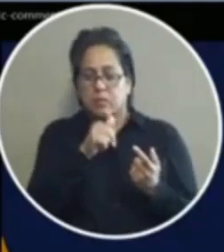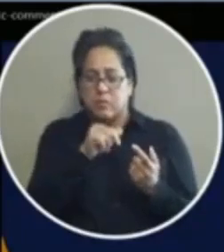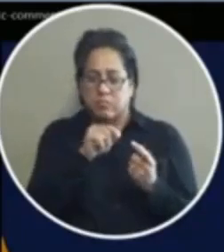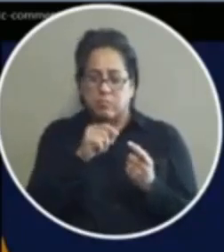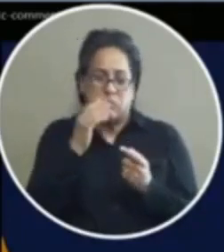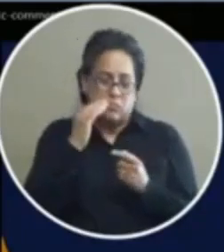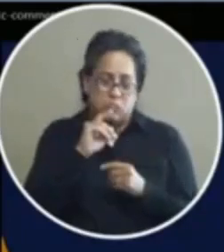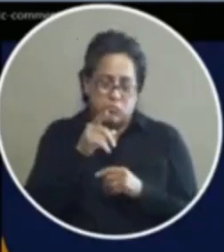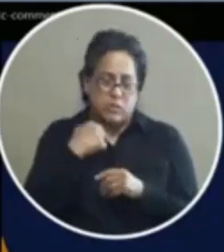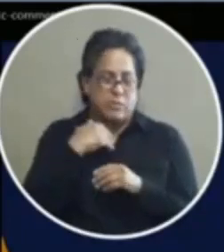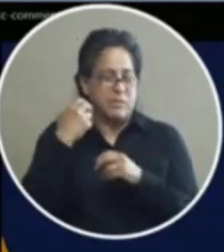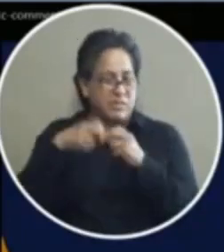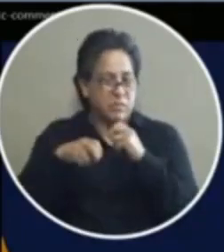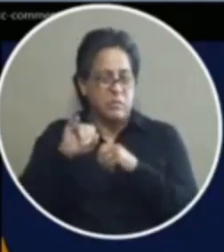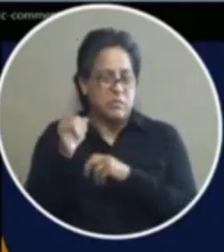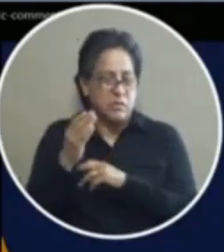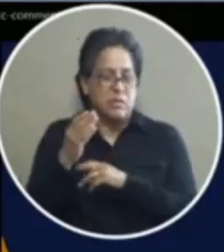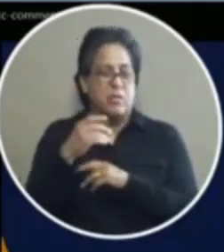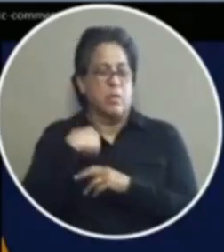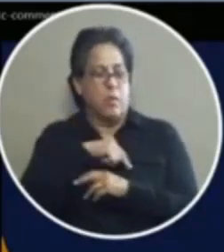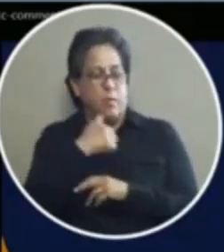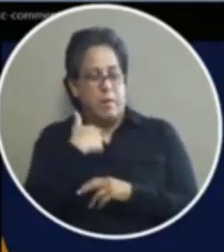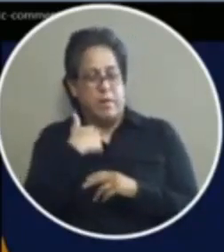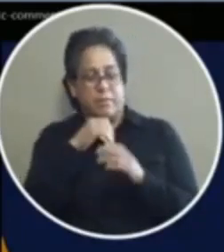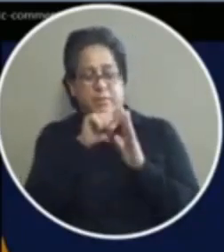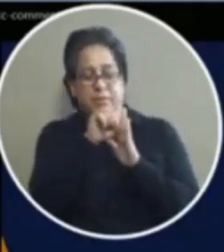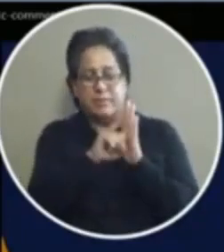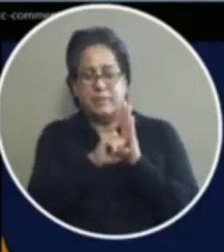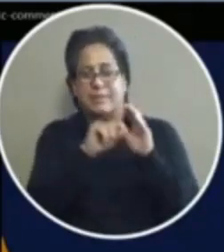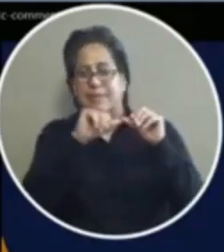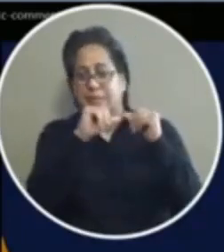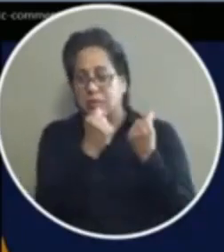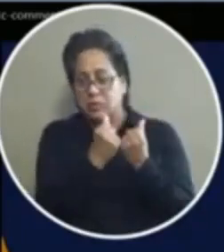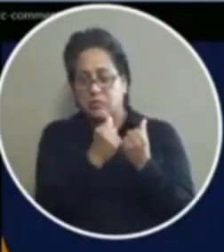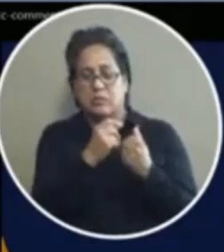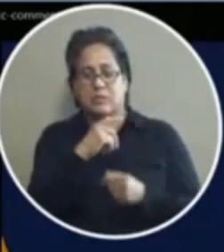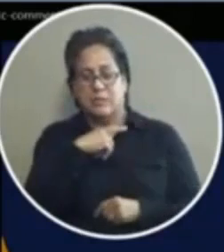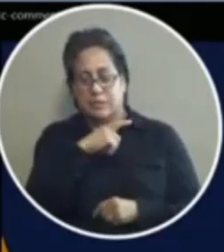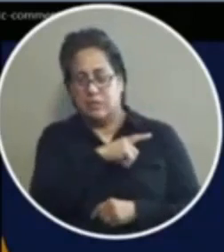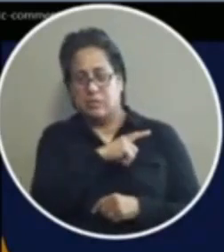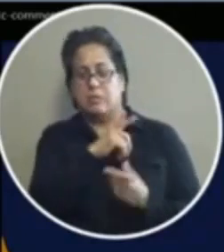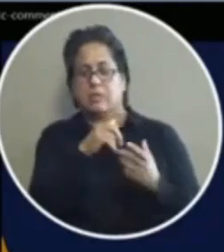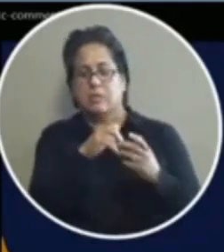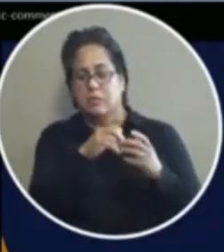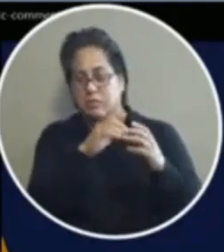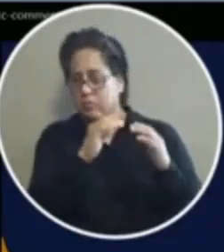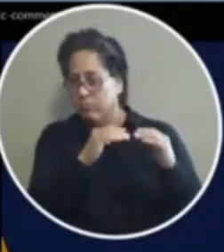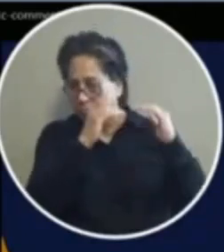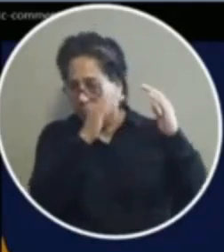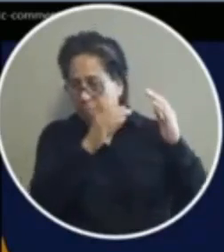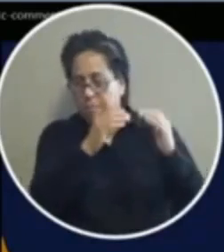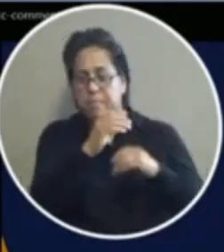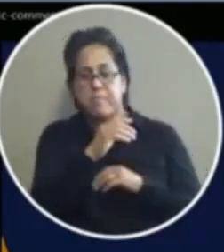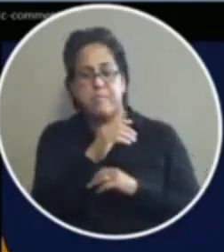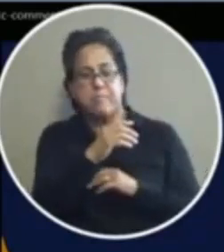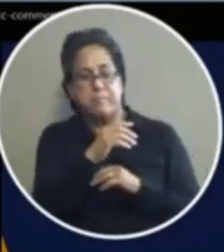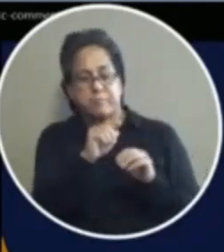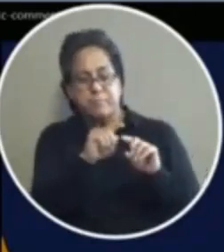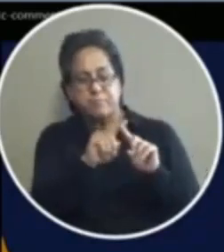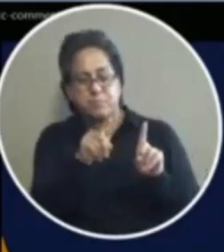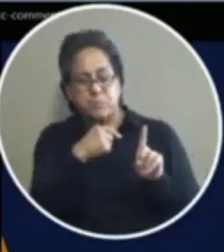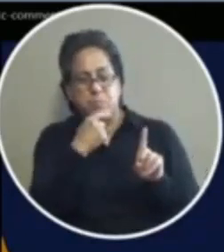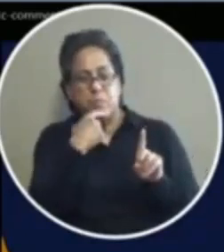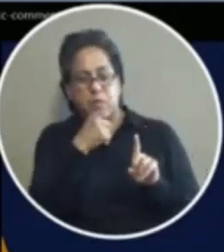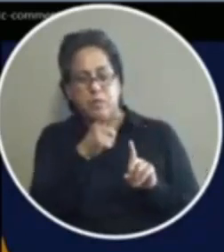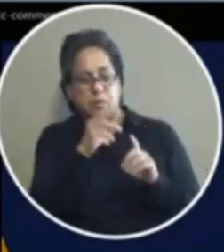difficult job to do um we deal with a myriad of state agencies at the legislature uh if i ever test the state agency to